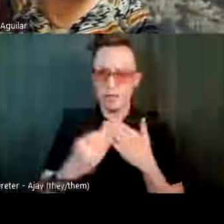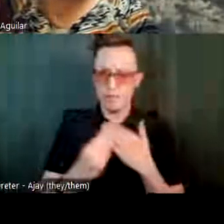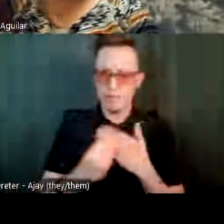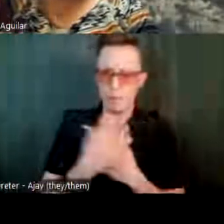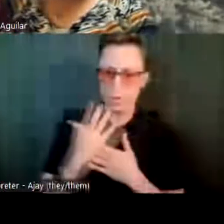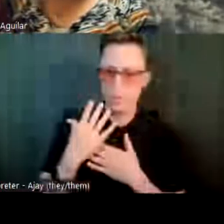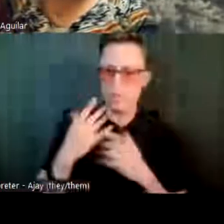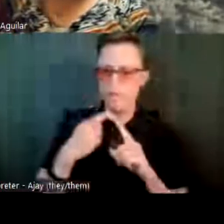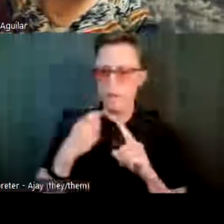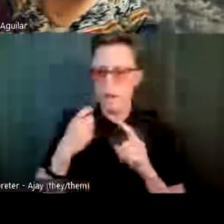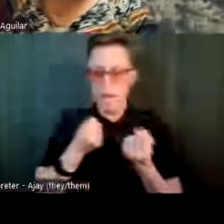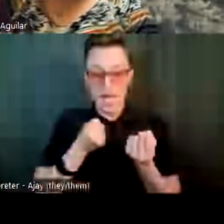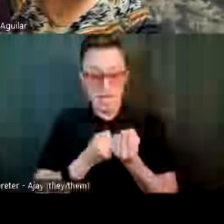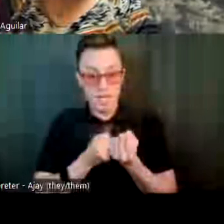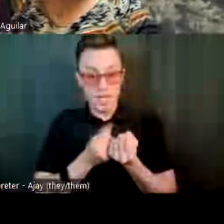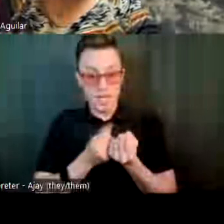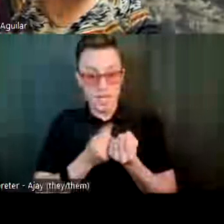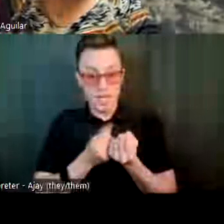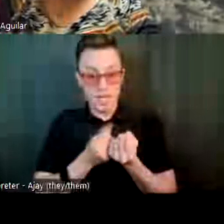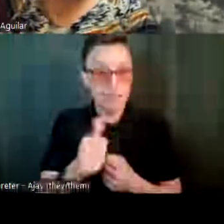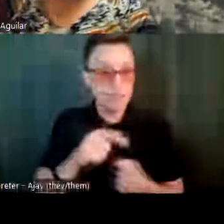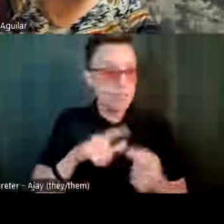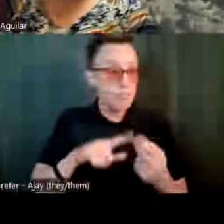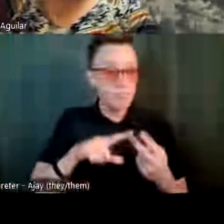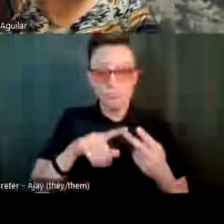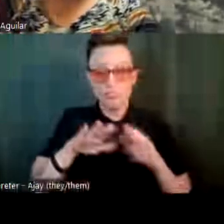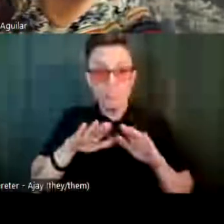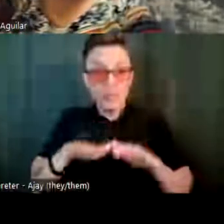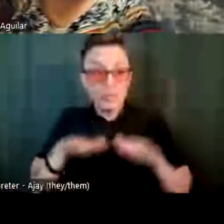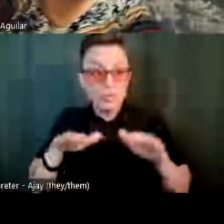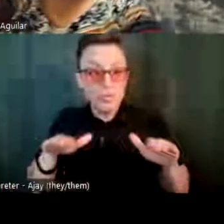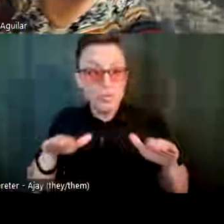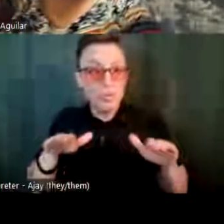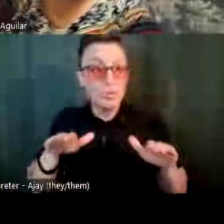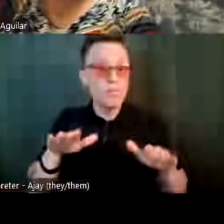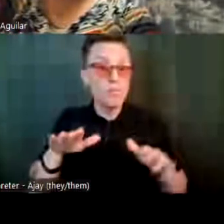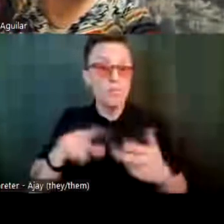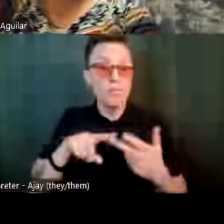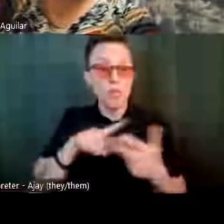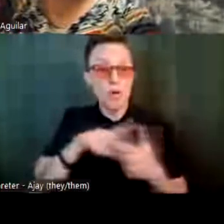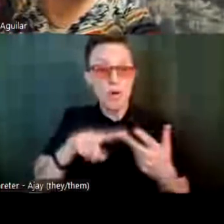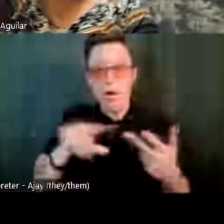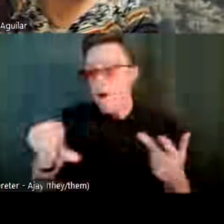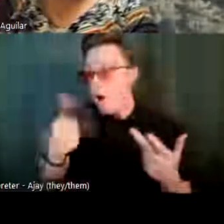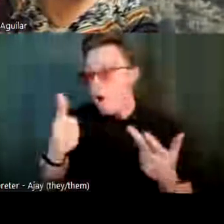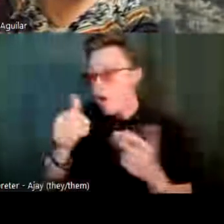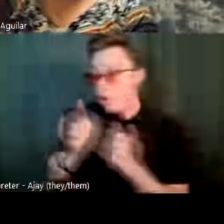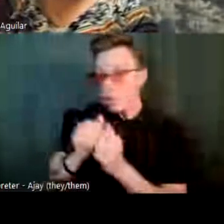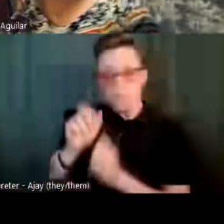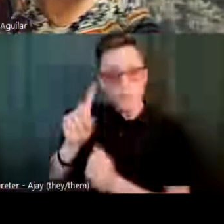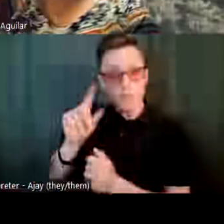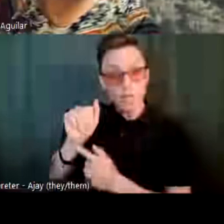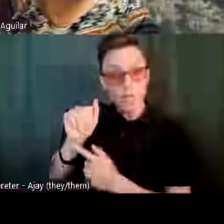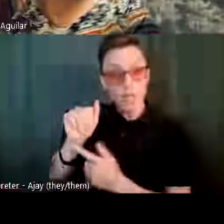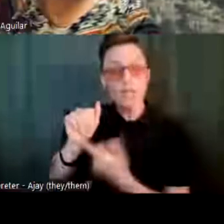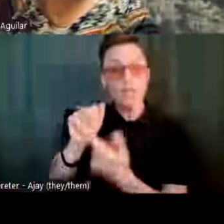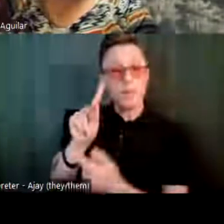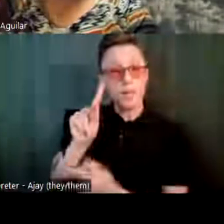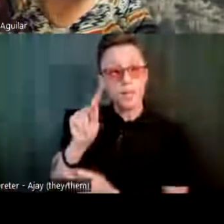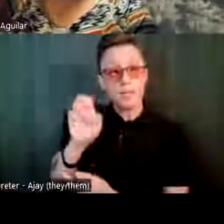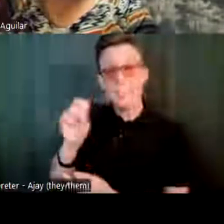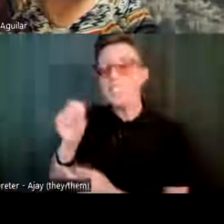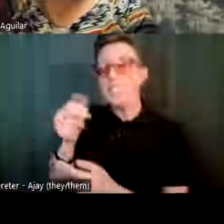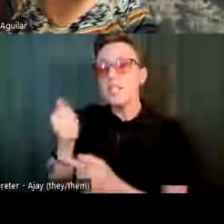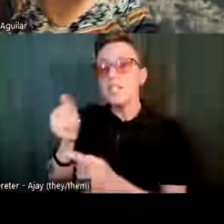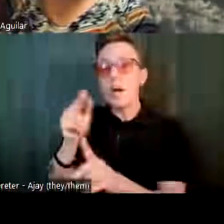yourself, your children, child, and others with disabilities in essential areas, like Keisha said when she